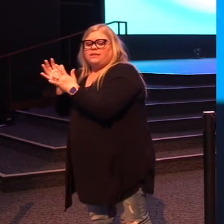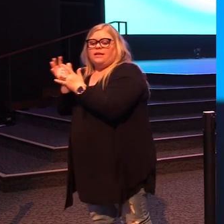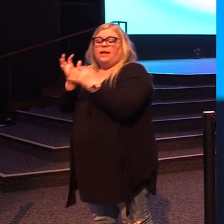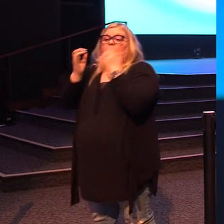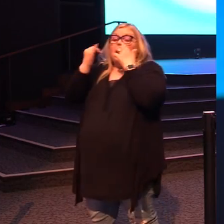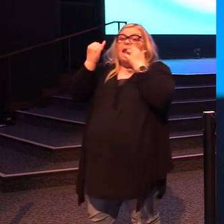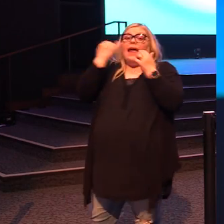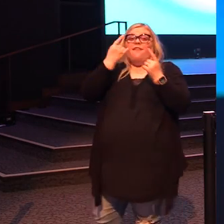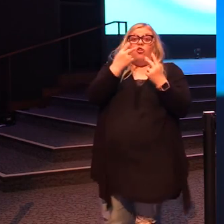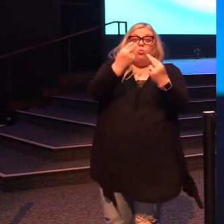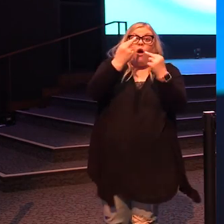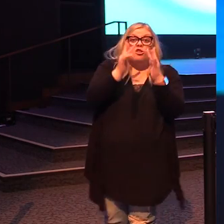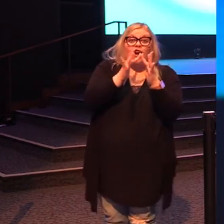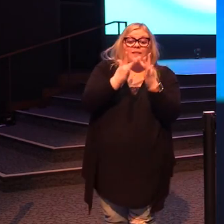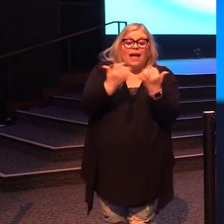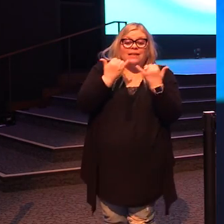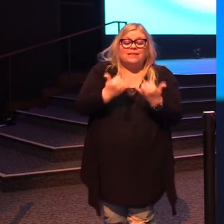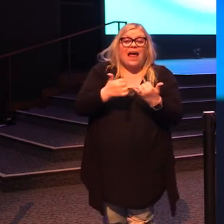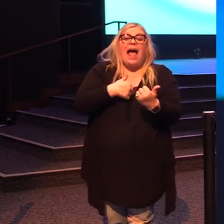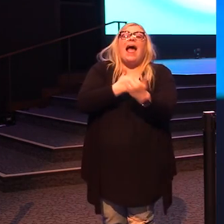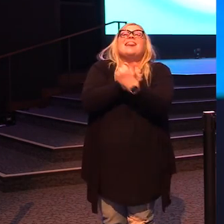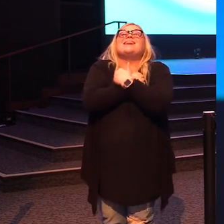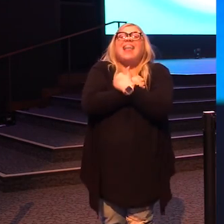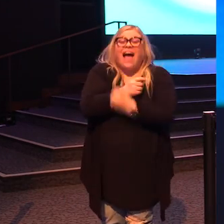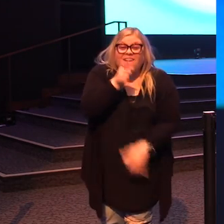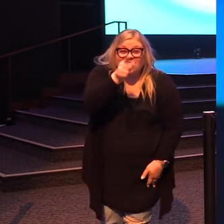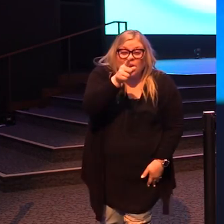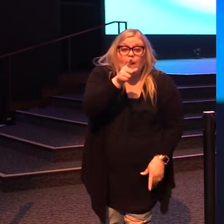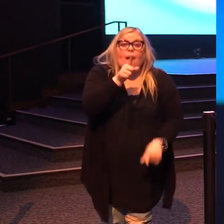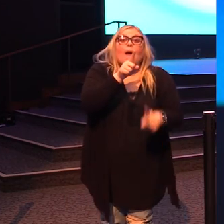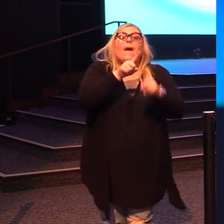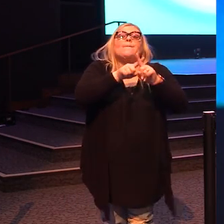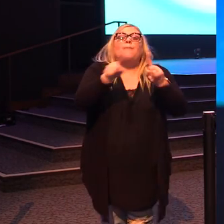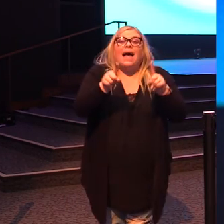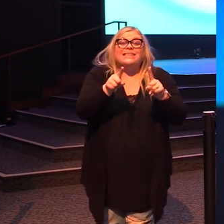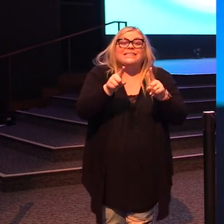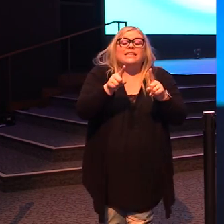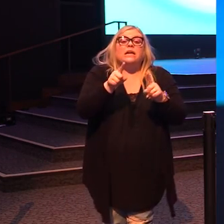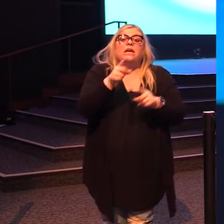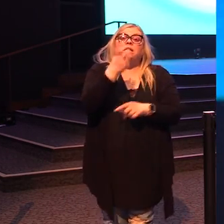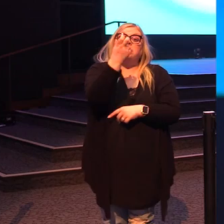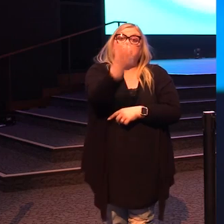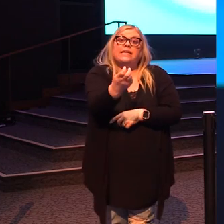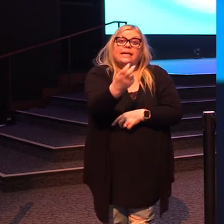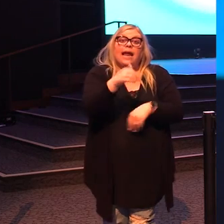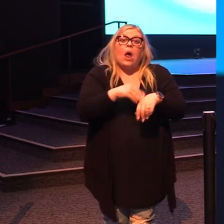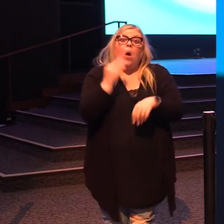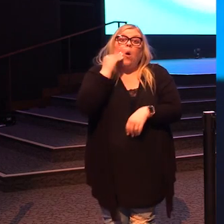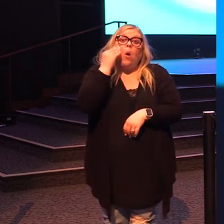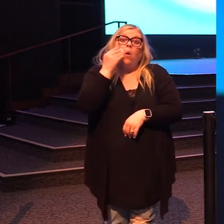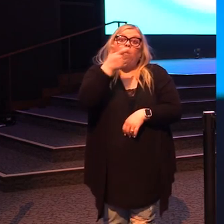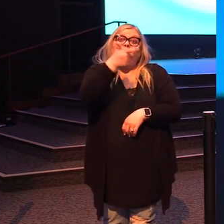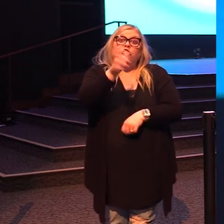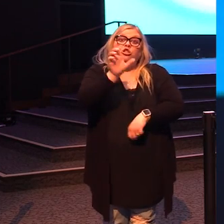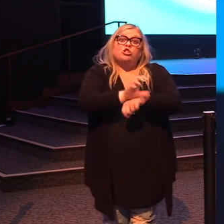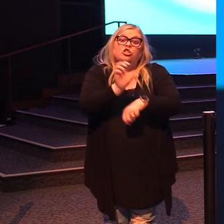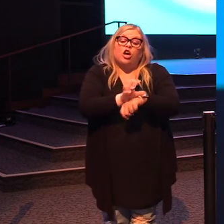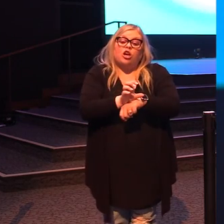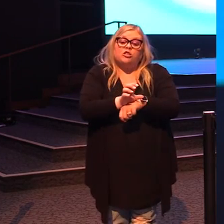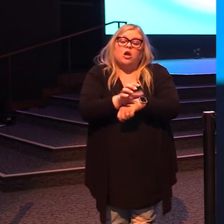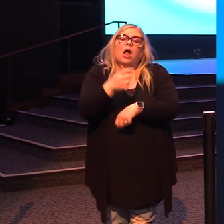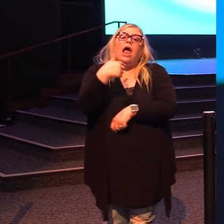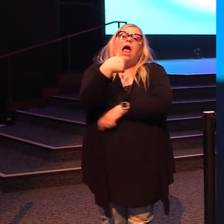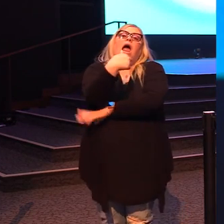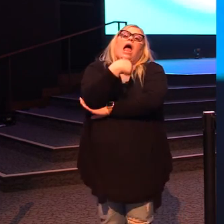are watching online today, I love y'all, but there's something about just sitting in our recliner sometimes and going, I got